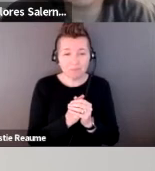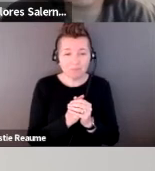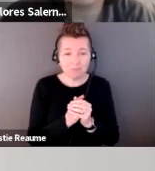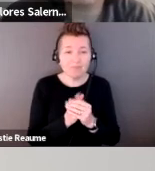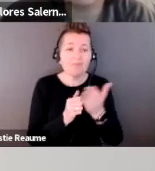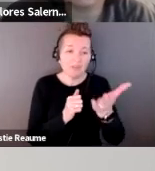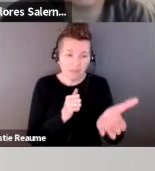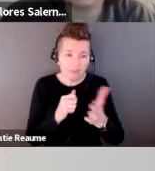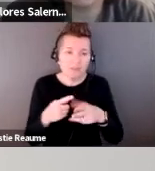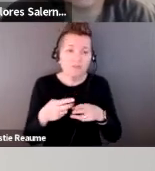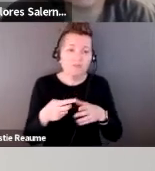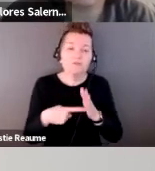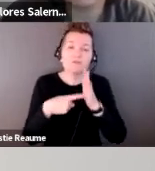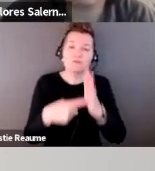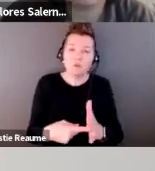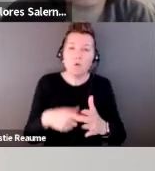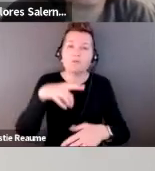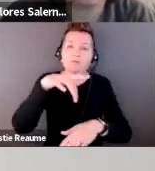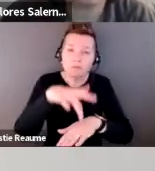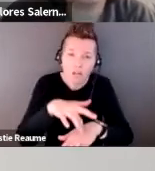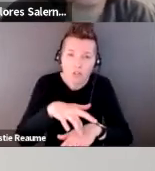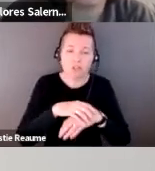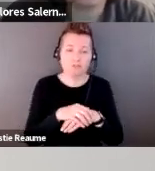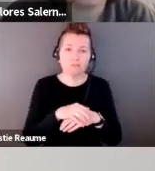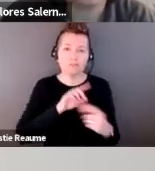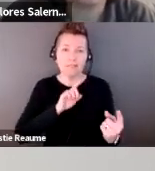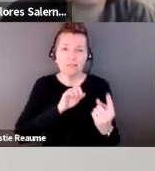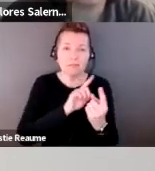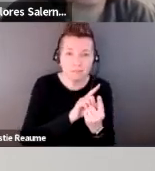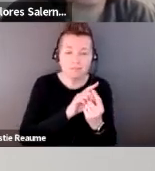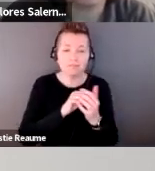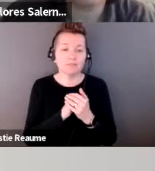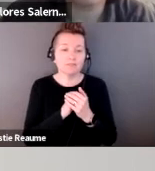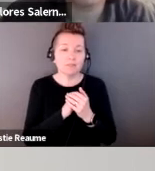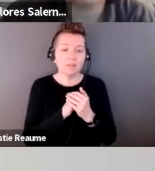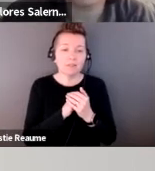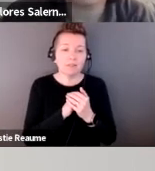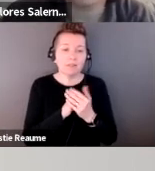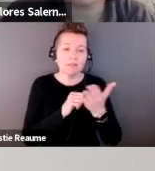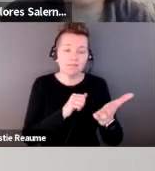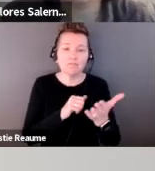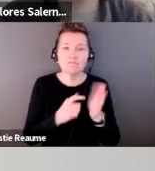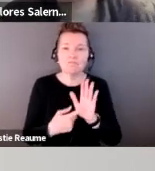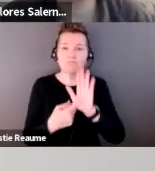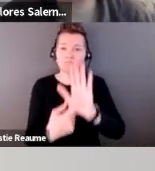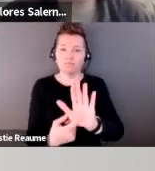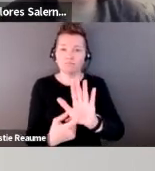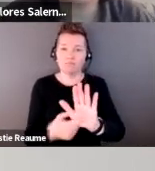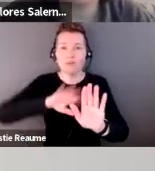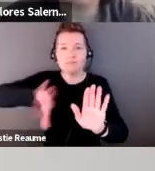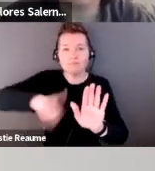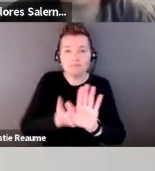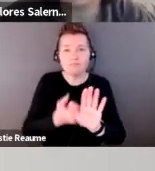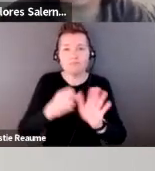moments of touch, intimacy, and the physical lean of the object as a way to evoke a more metaphorical leaning or